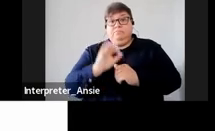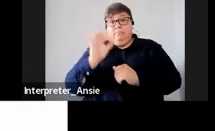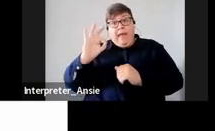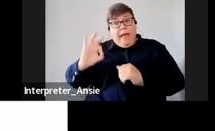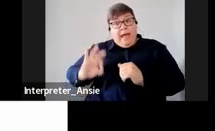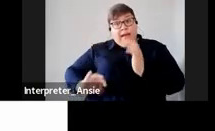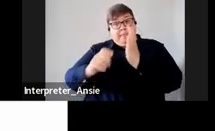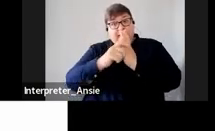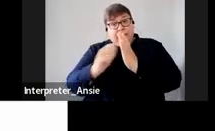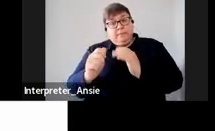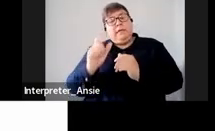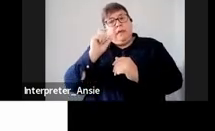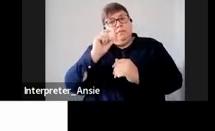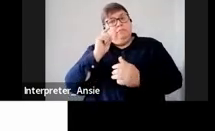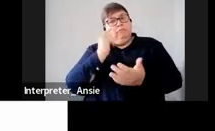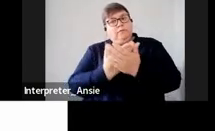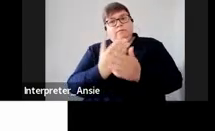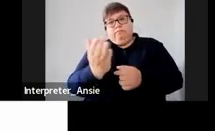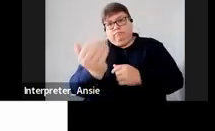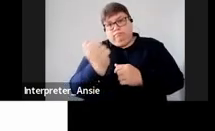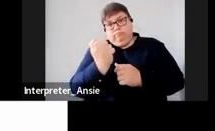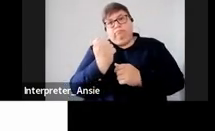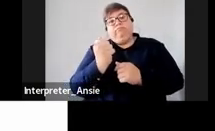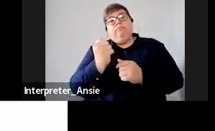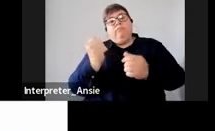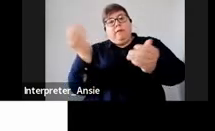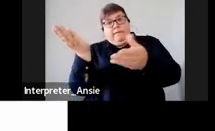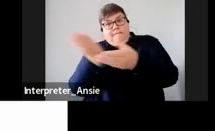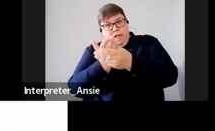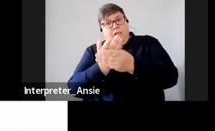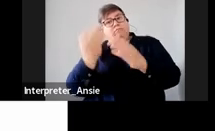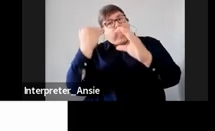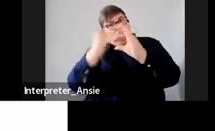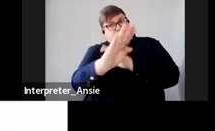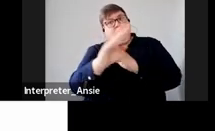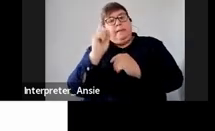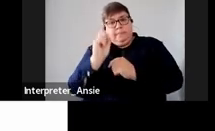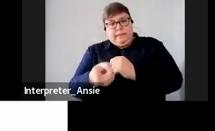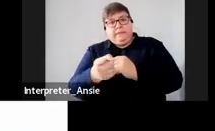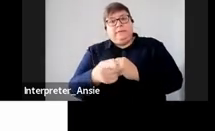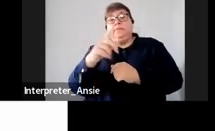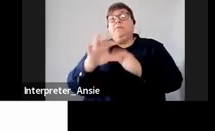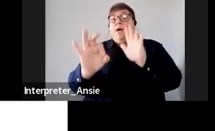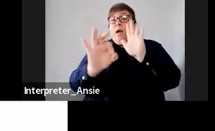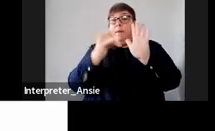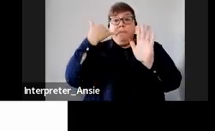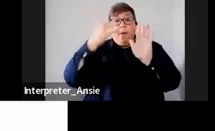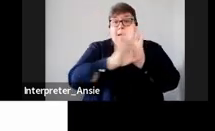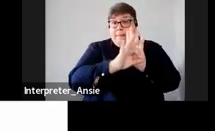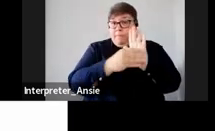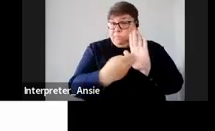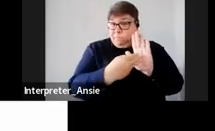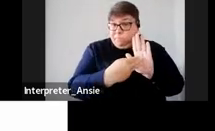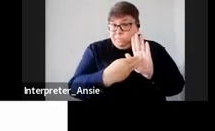be requested completed and filed through the following submission channels we have Sars Mobi app which is for non